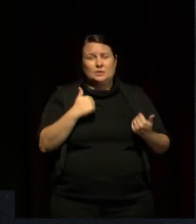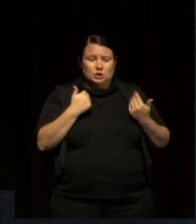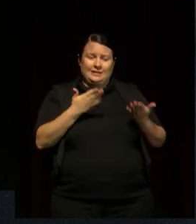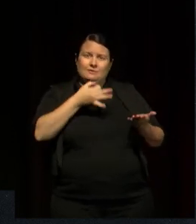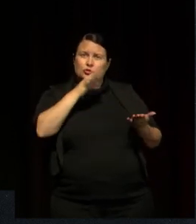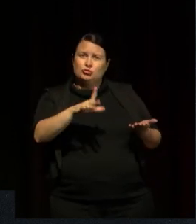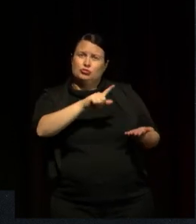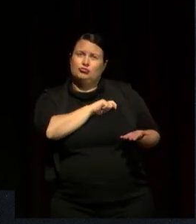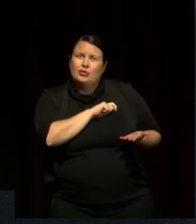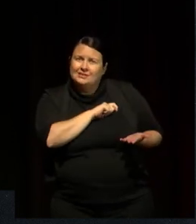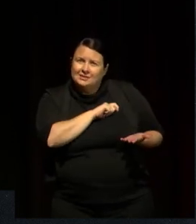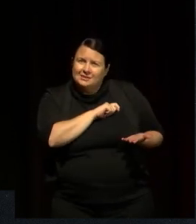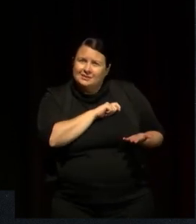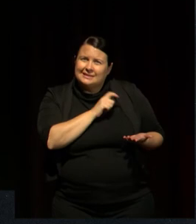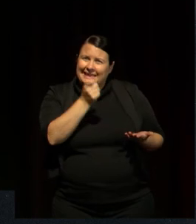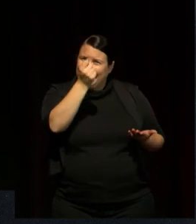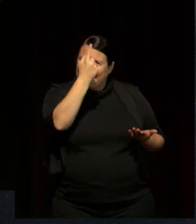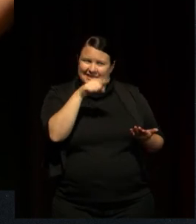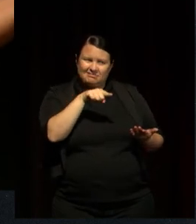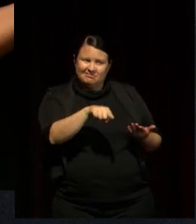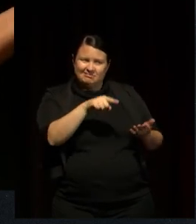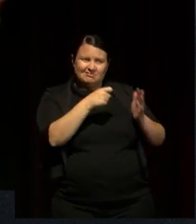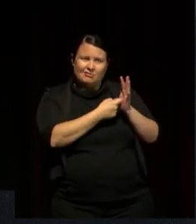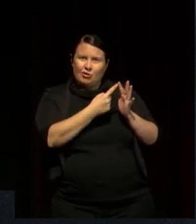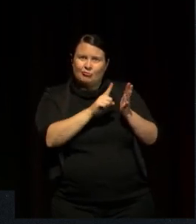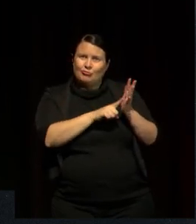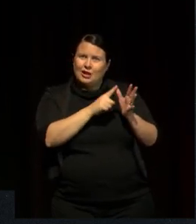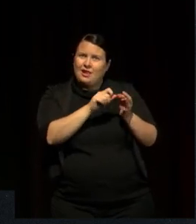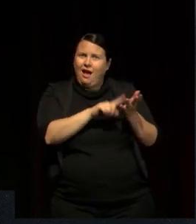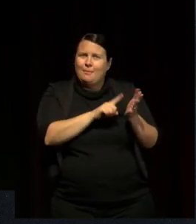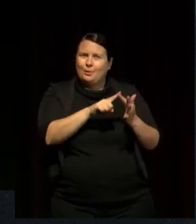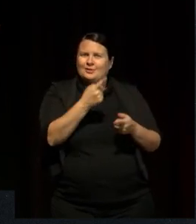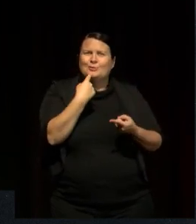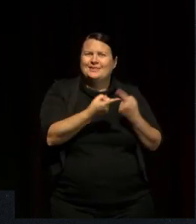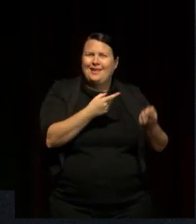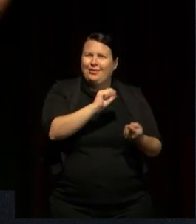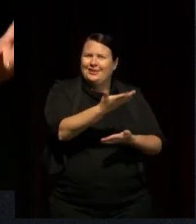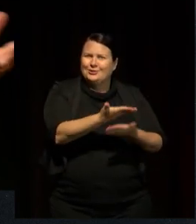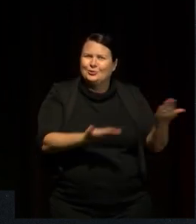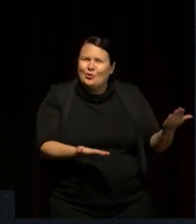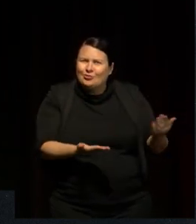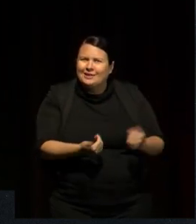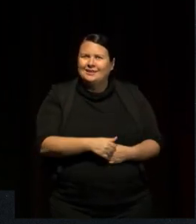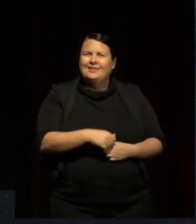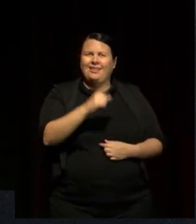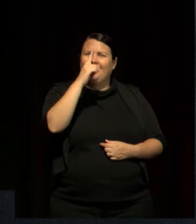understanding that children are reliable narrators, they are reliable witnesses,